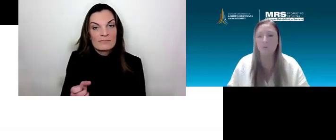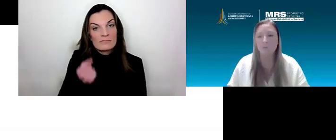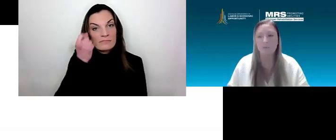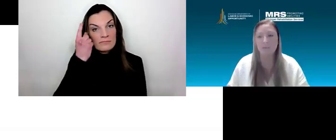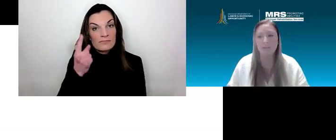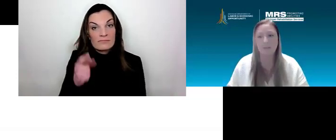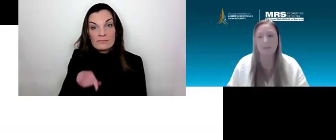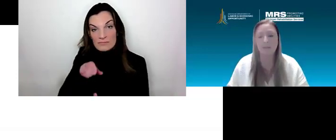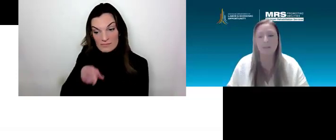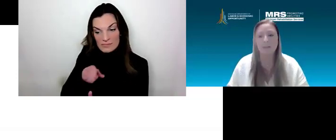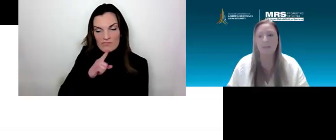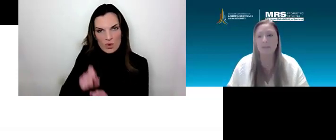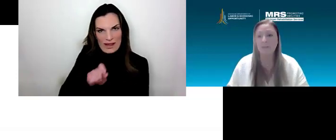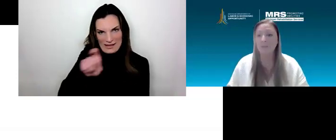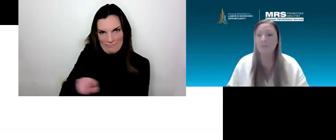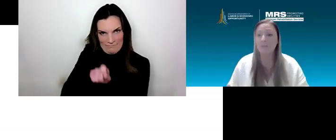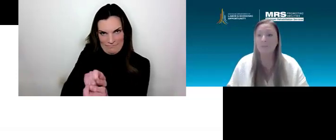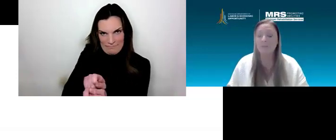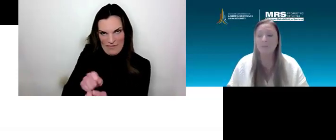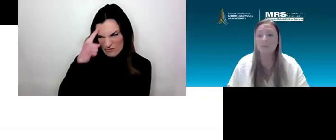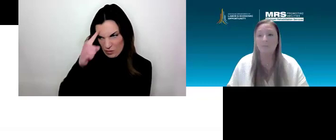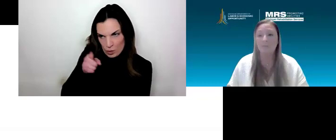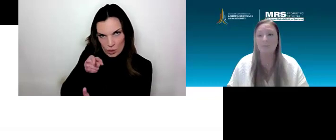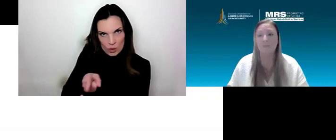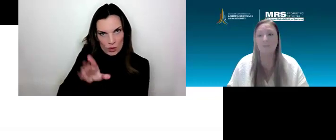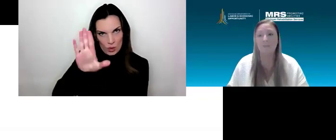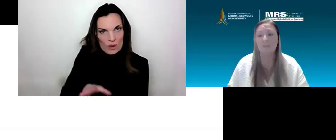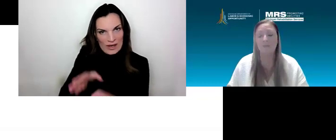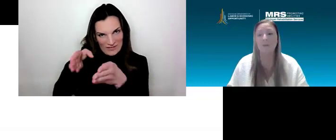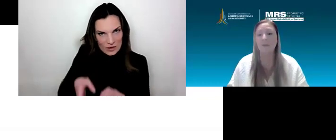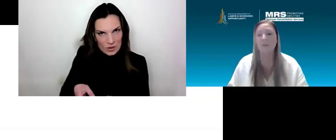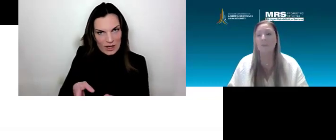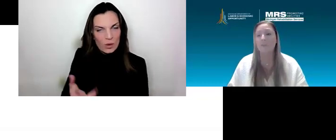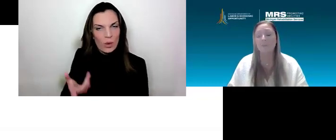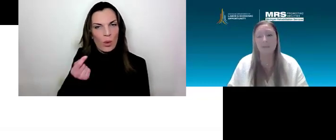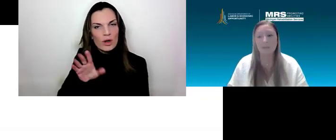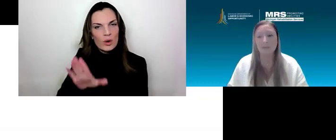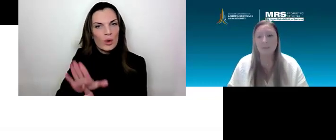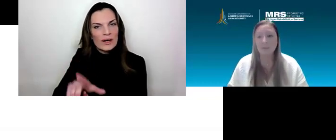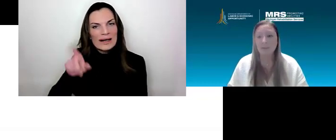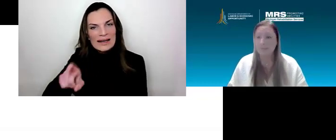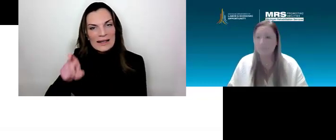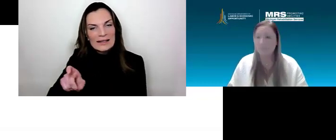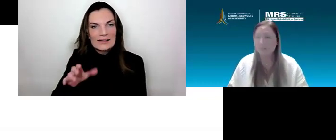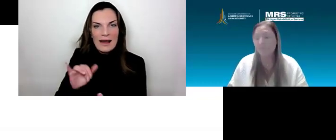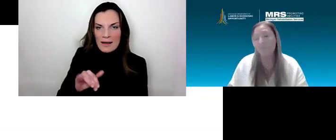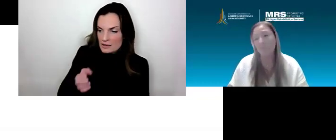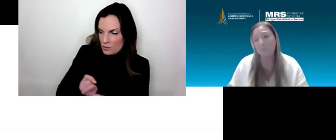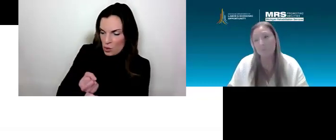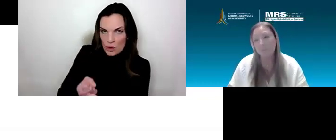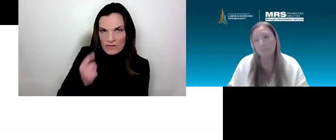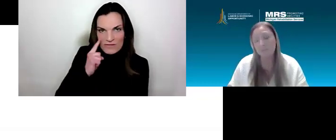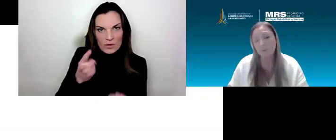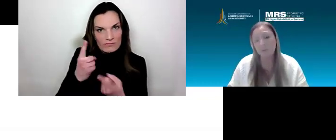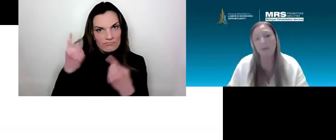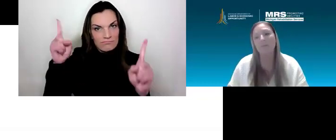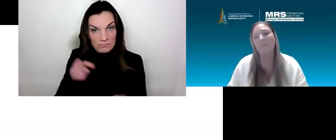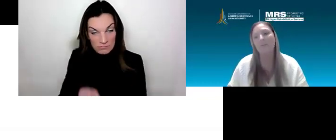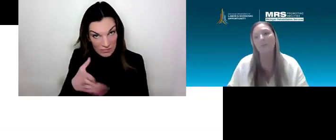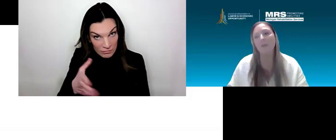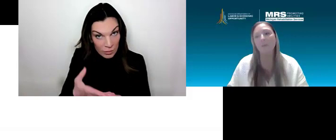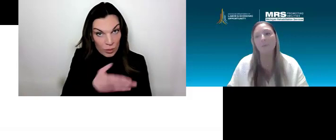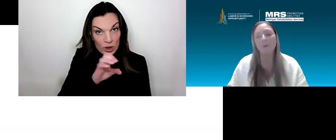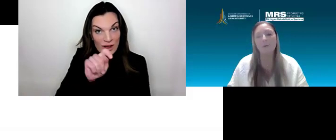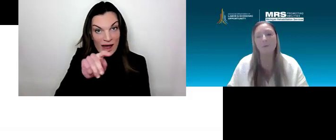are those services that the individual needs to be successful? Do they need Pre-ETS? Have they received Pre